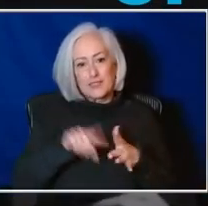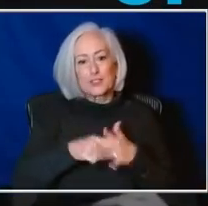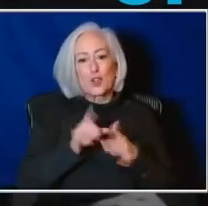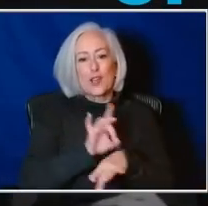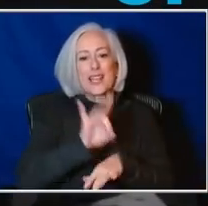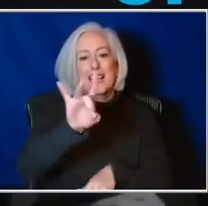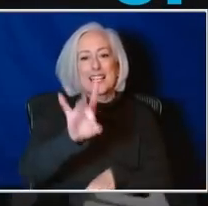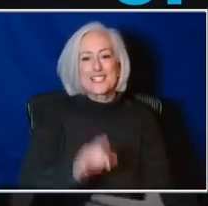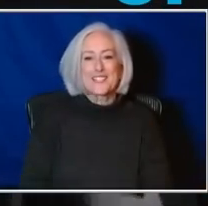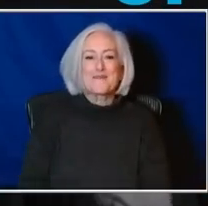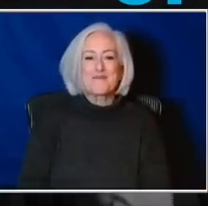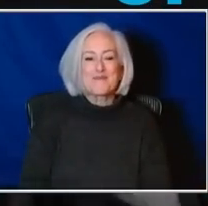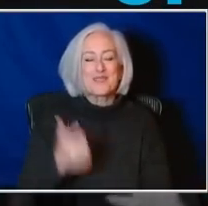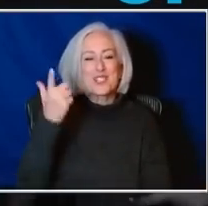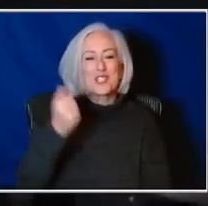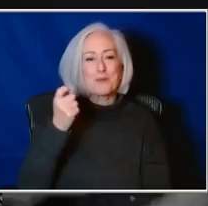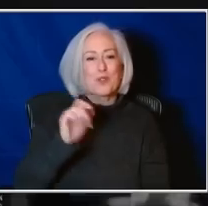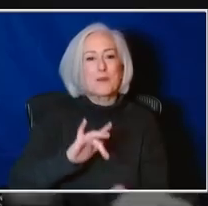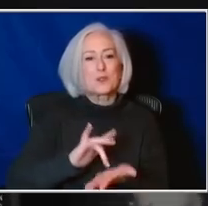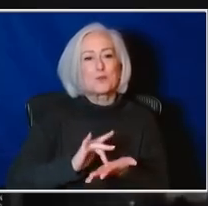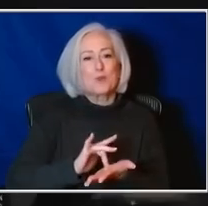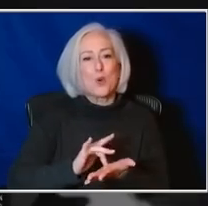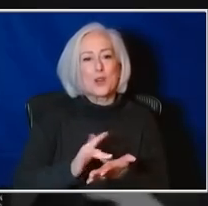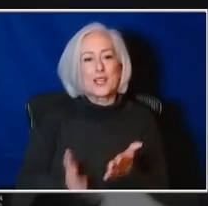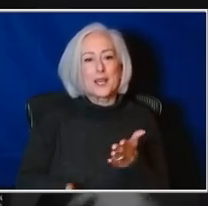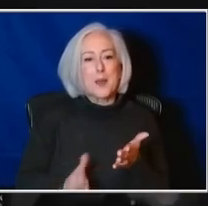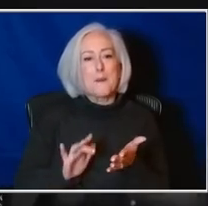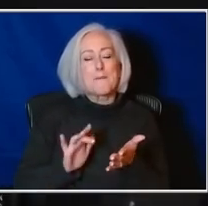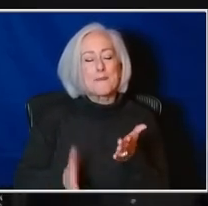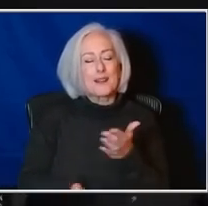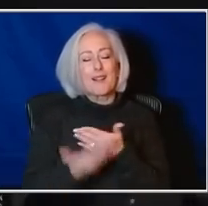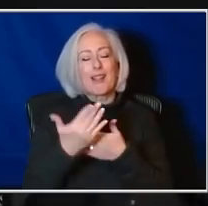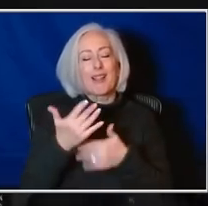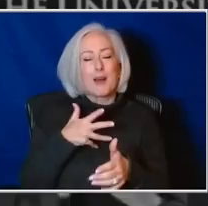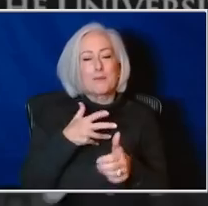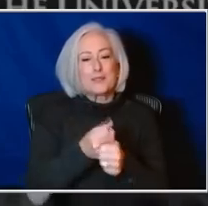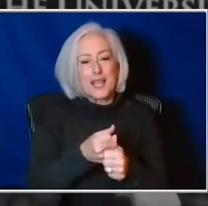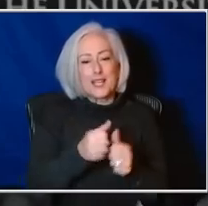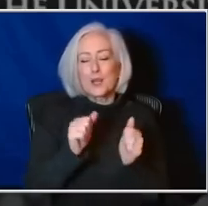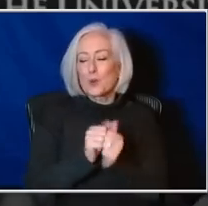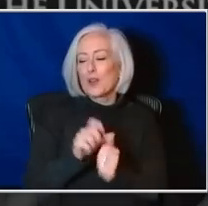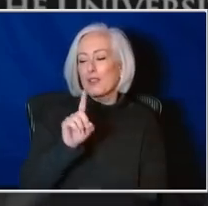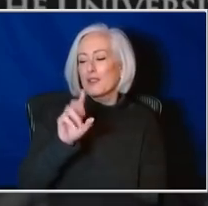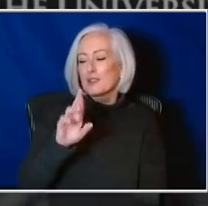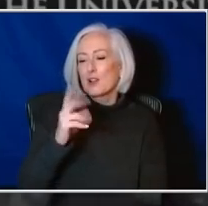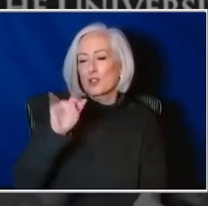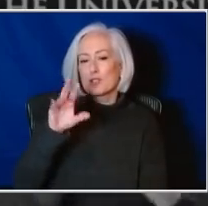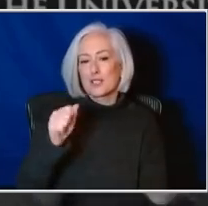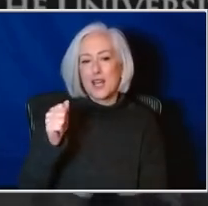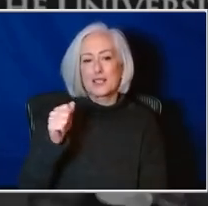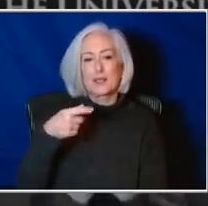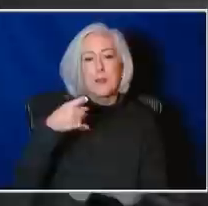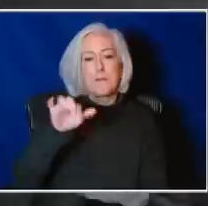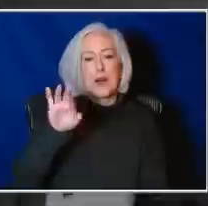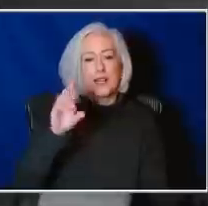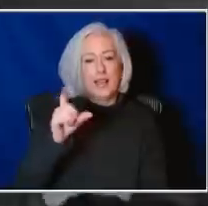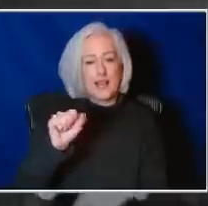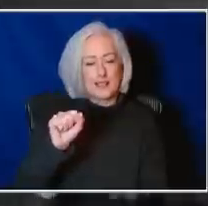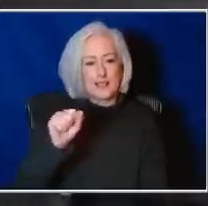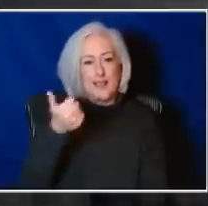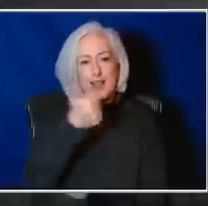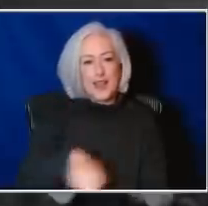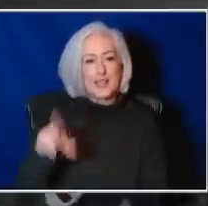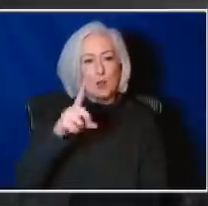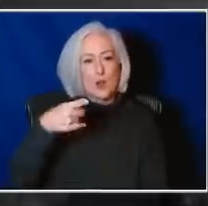Subscribe to our morning medical update and open mics with Dr. Stites podcast. Now everywhere podcasts are